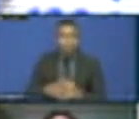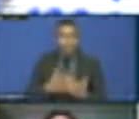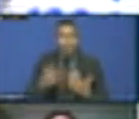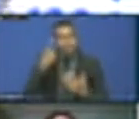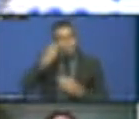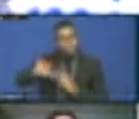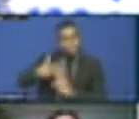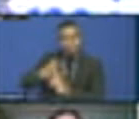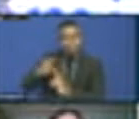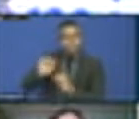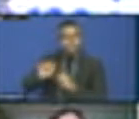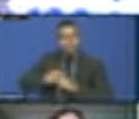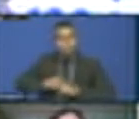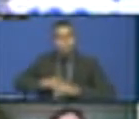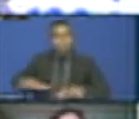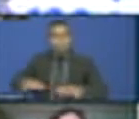Do we have the video, perhaps?